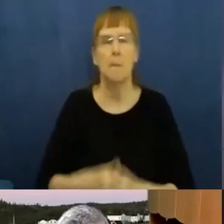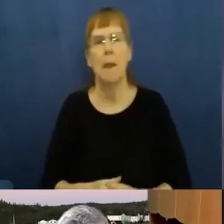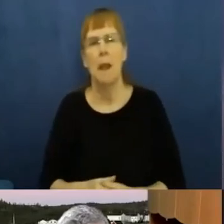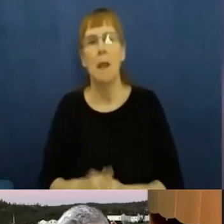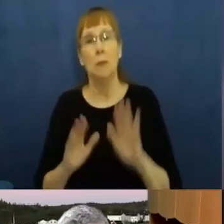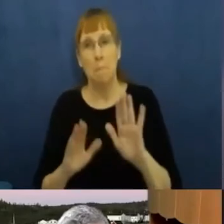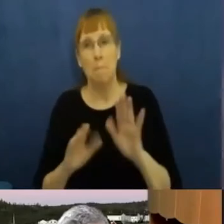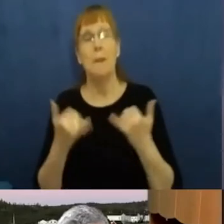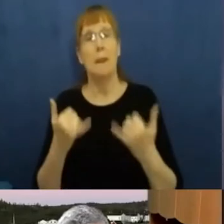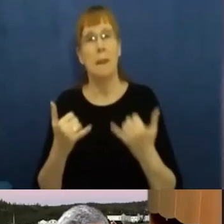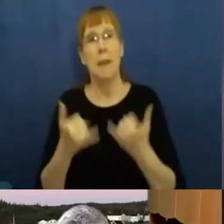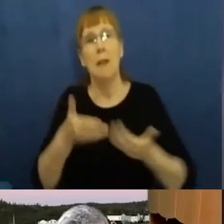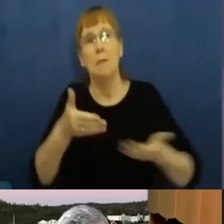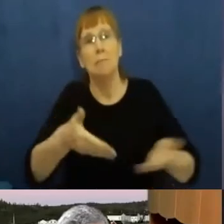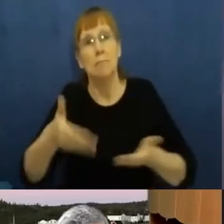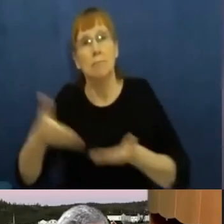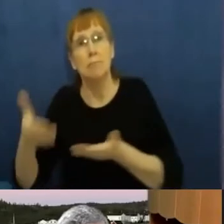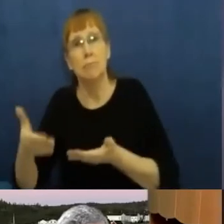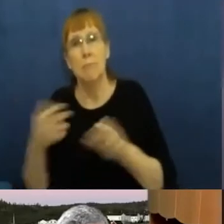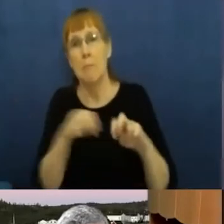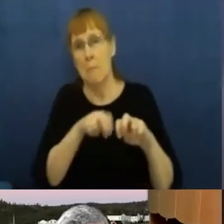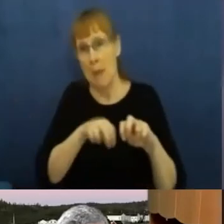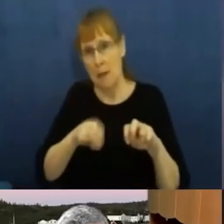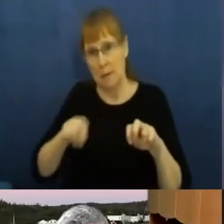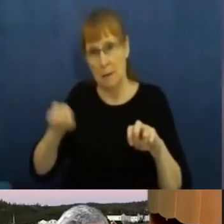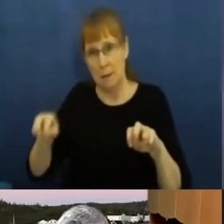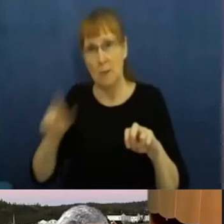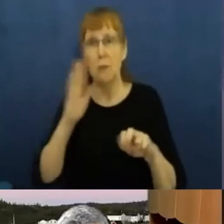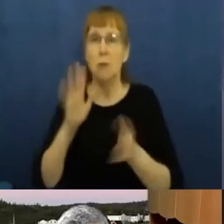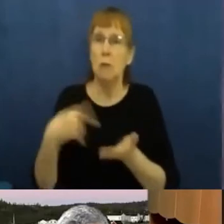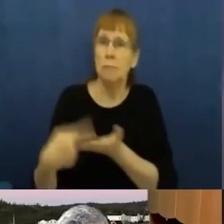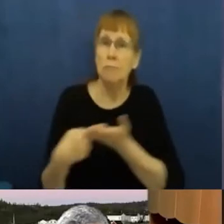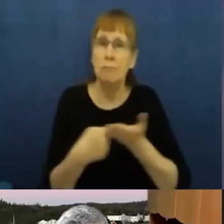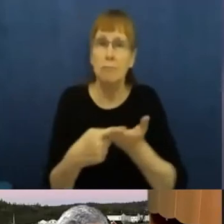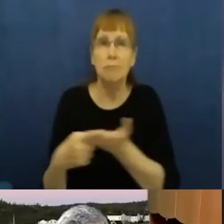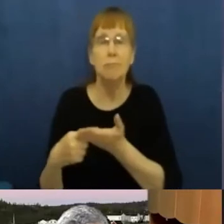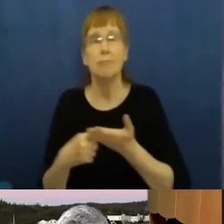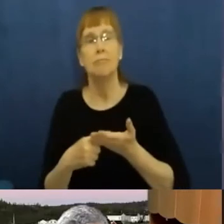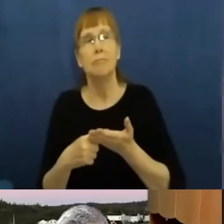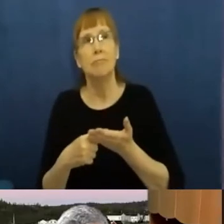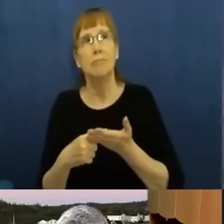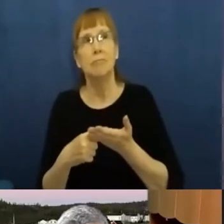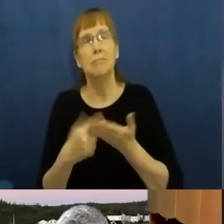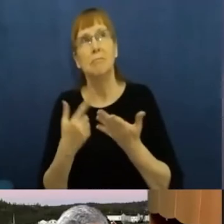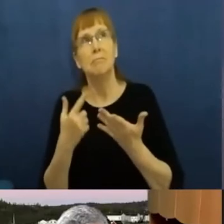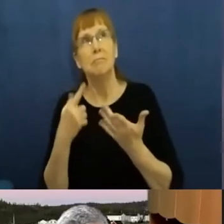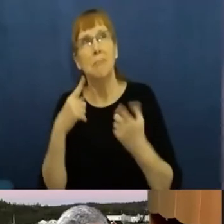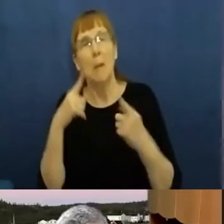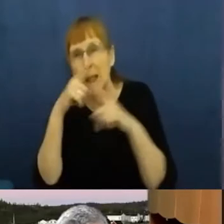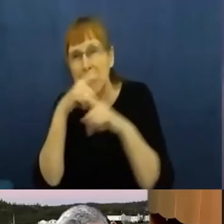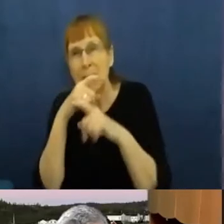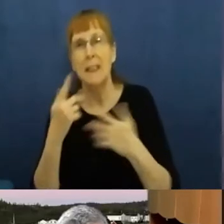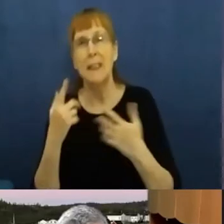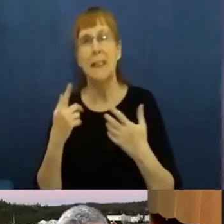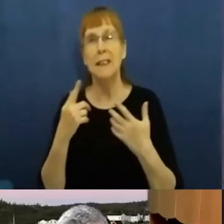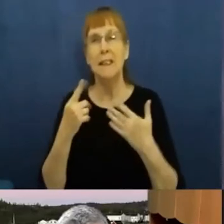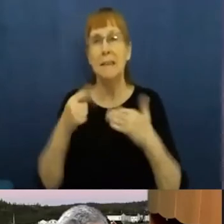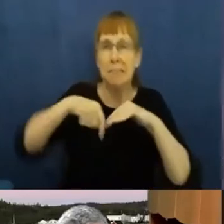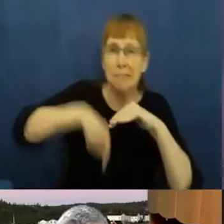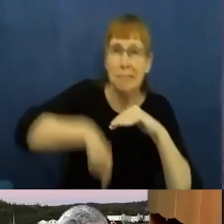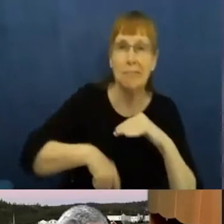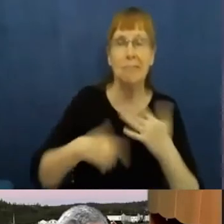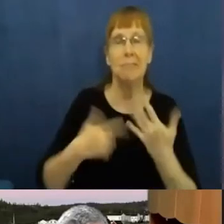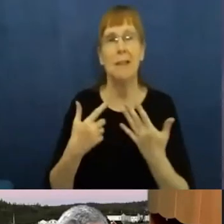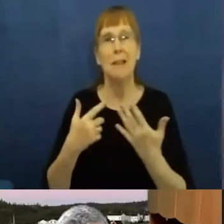discussing the intricacies, subtleties, and complexities of the COVID situation and the